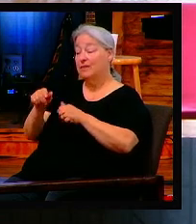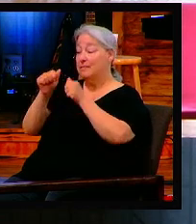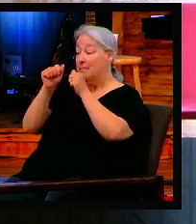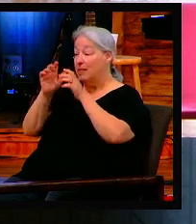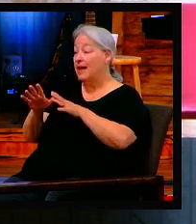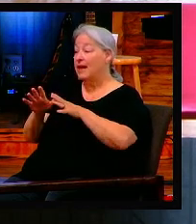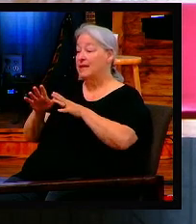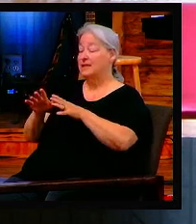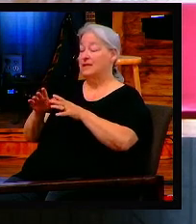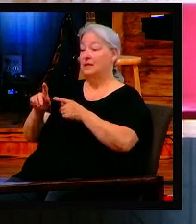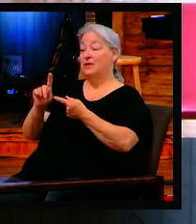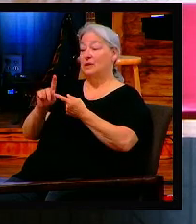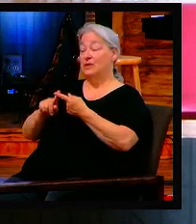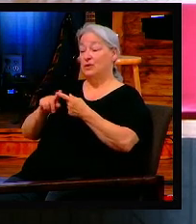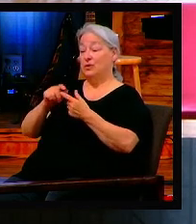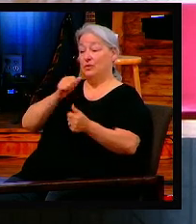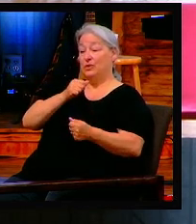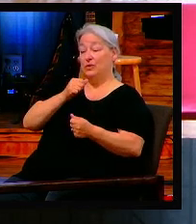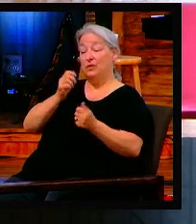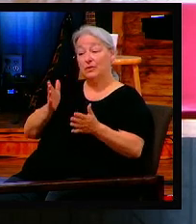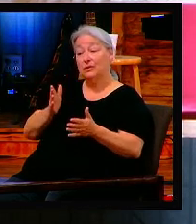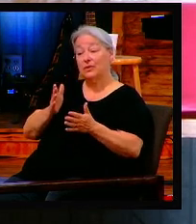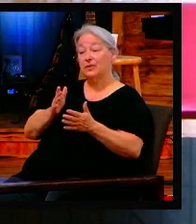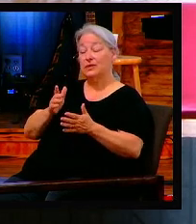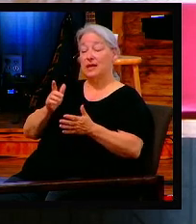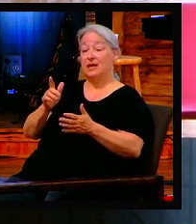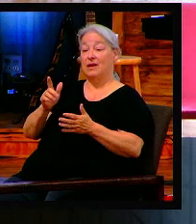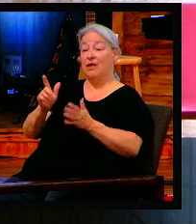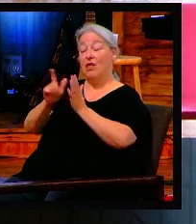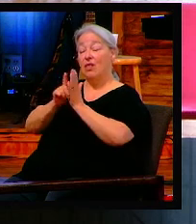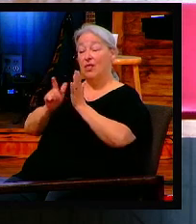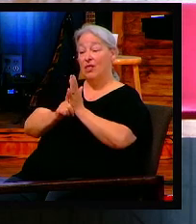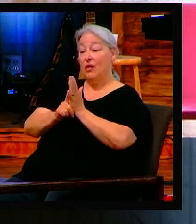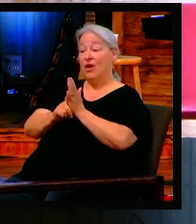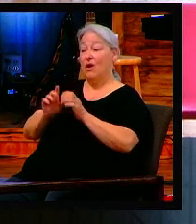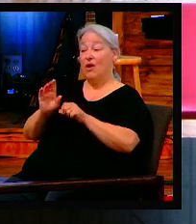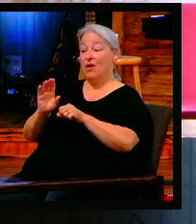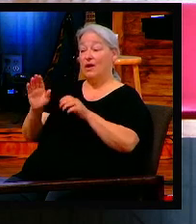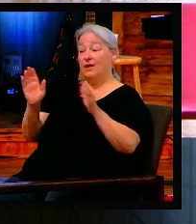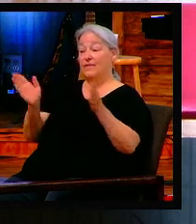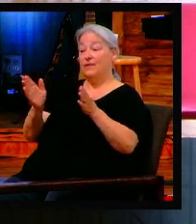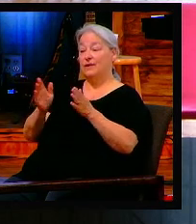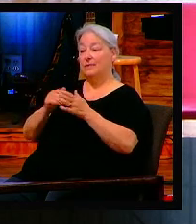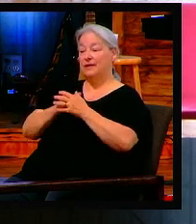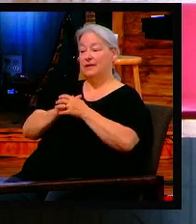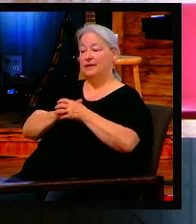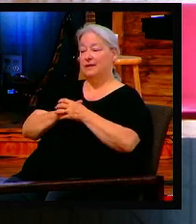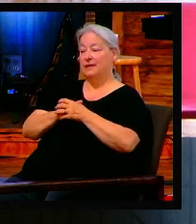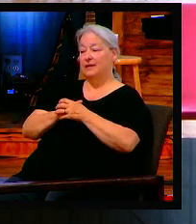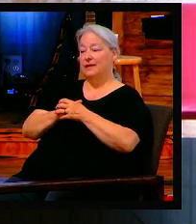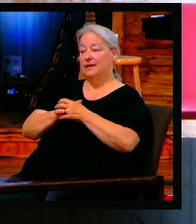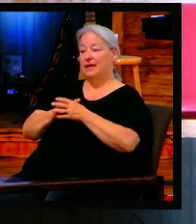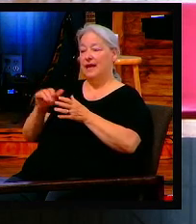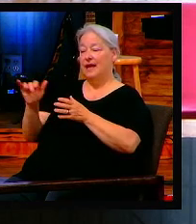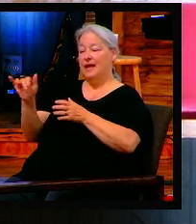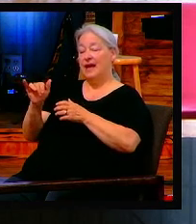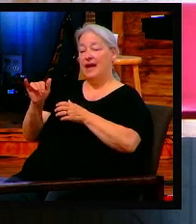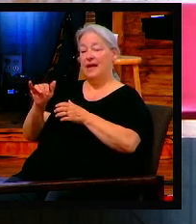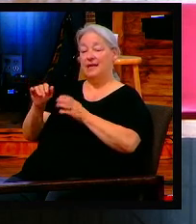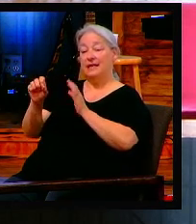the soldiers and the law enforcement that are down there. At a state level, I believe more Christians should be in politics.